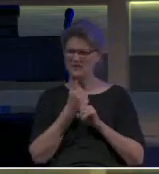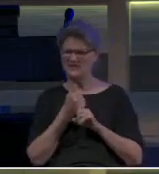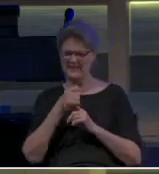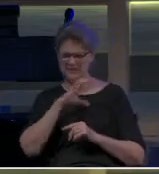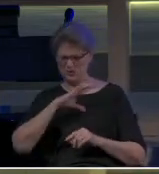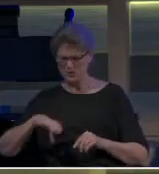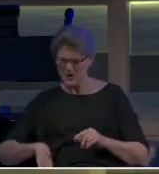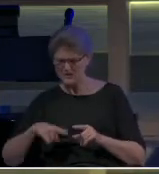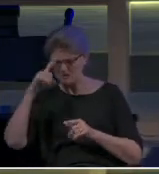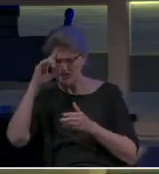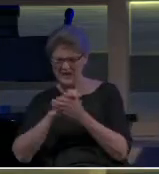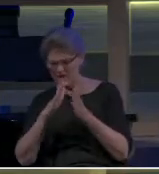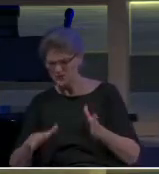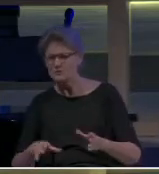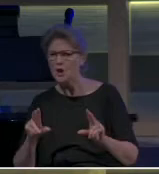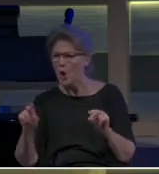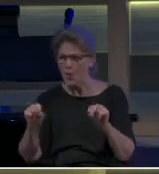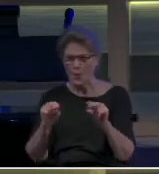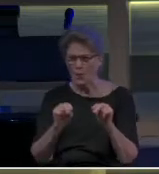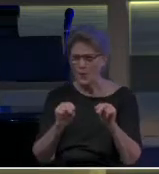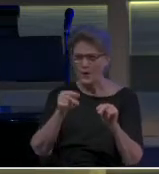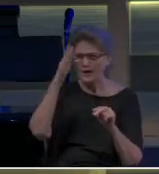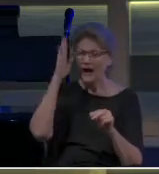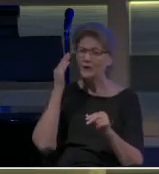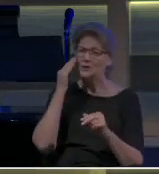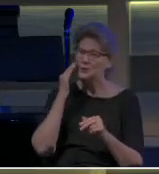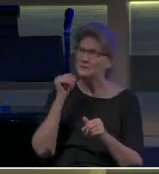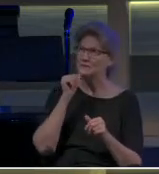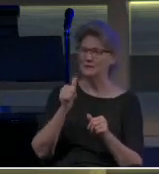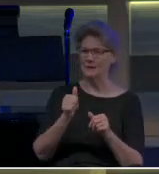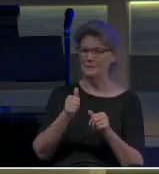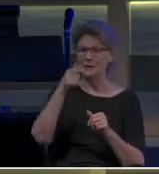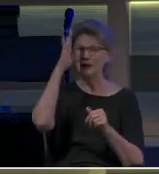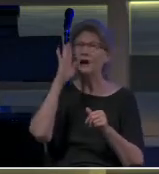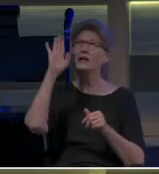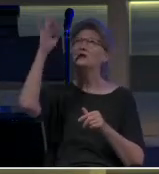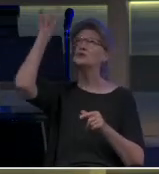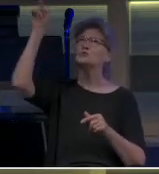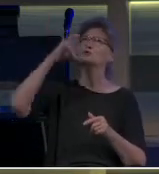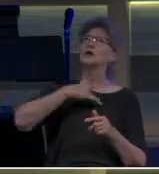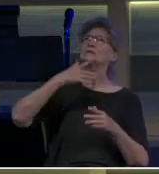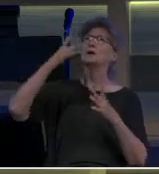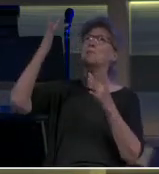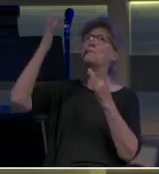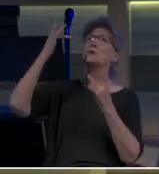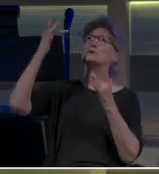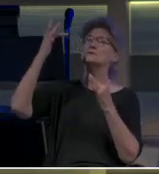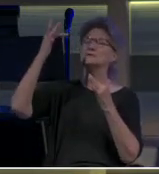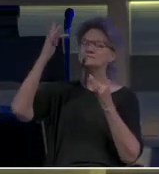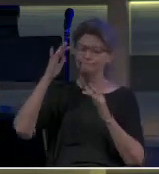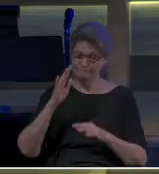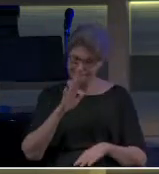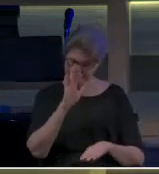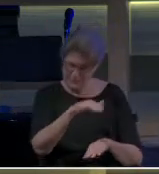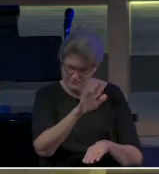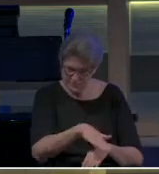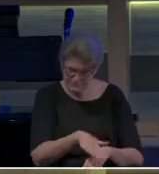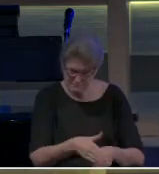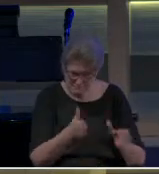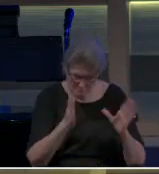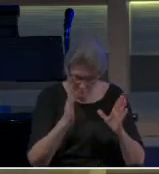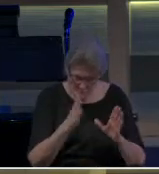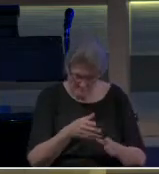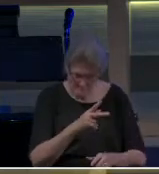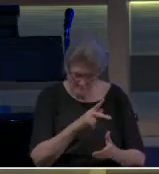that he wasn't. And God, in his grace and his mercy, reached in and got Paul's attention on the road to